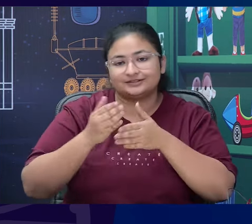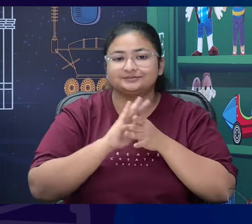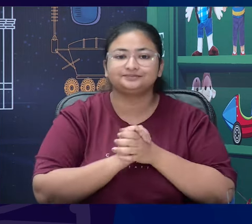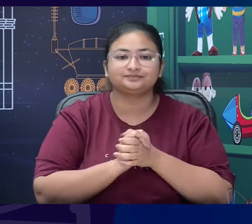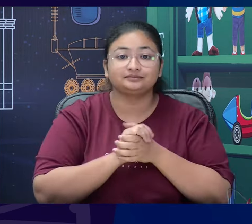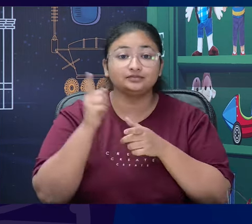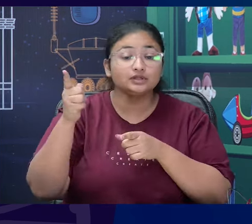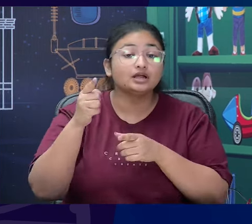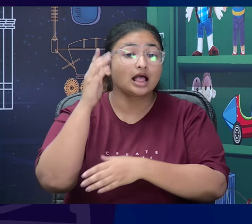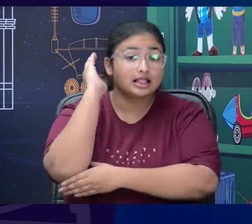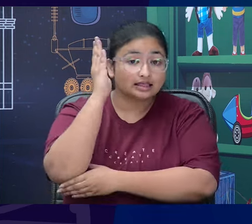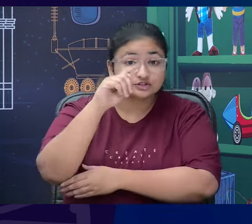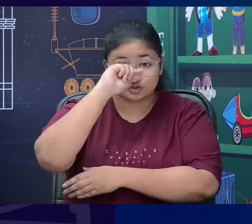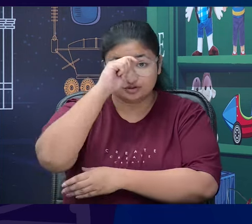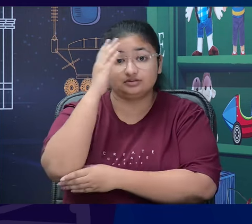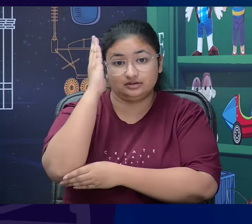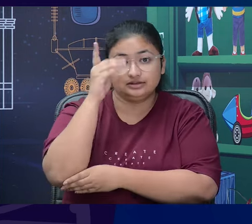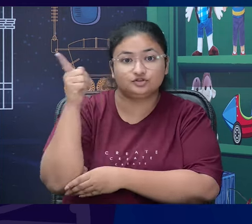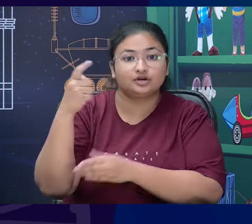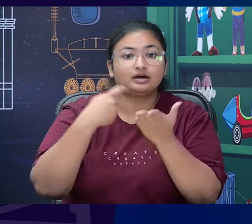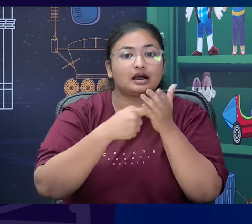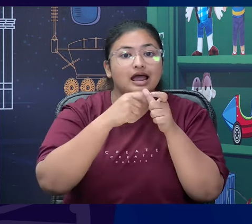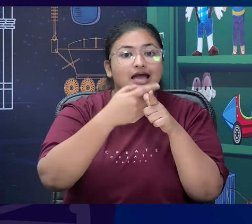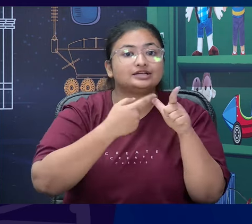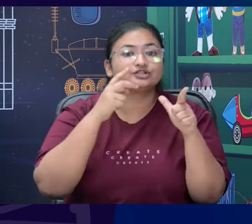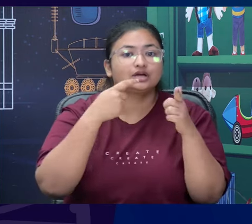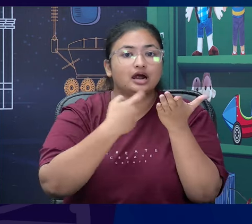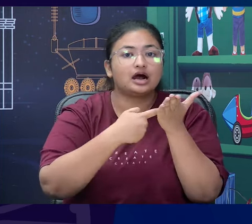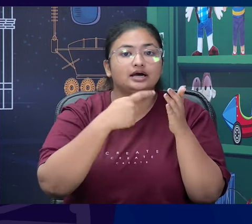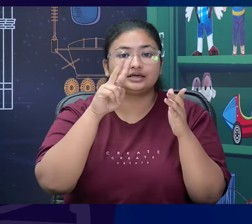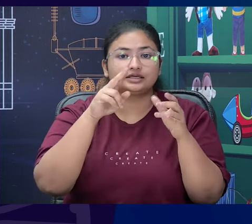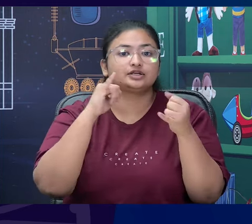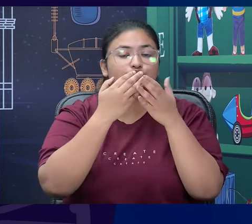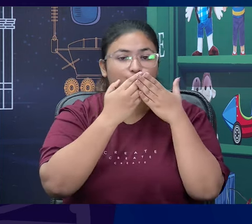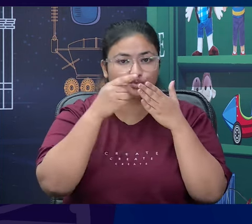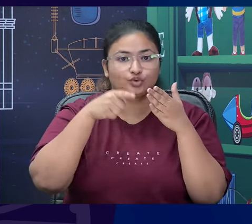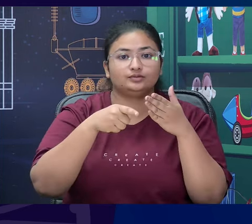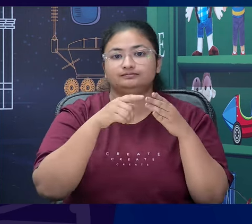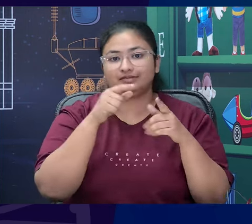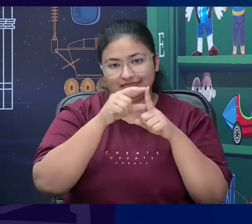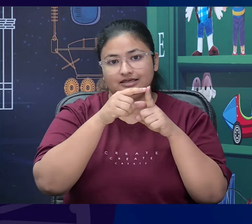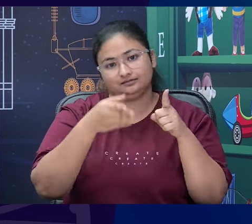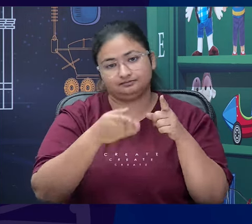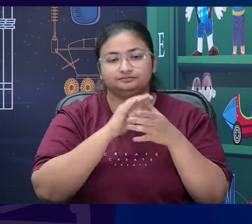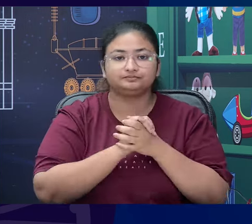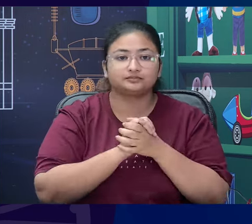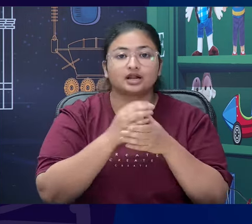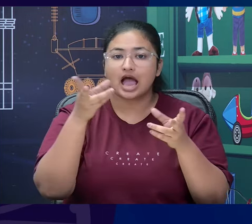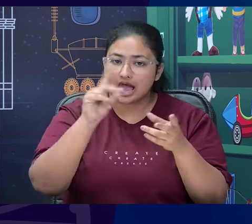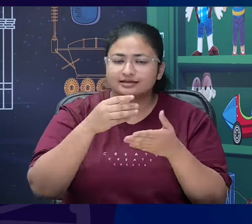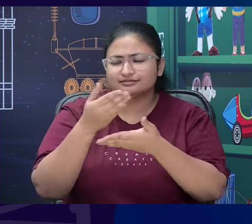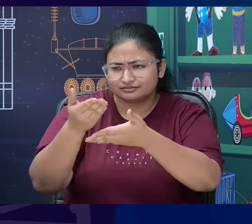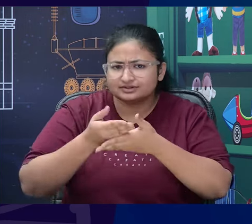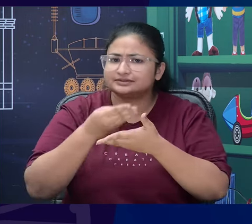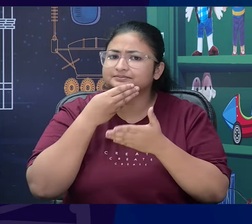is a lecturer in English from Raj K. Pratibha Vikaas Vidya Le, Lajpatnagar, New Delhi. So once again, ma'am, a very